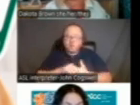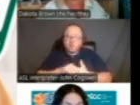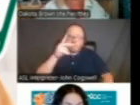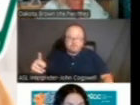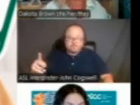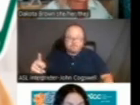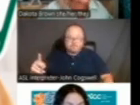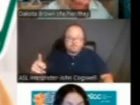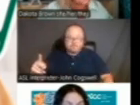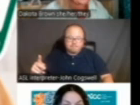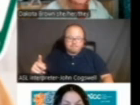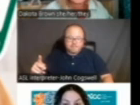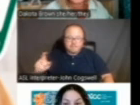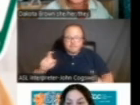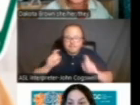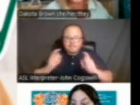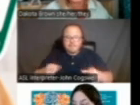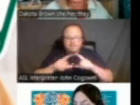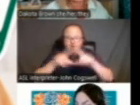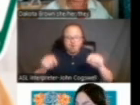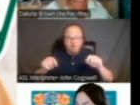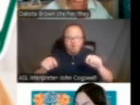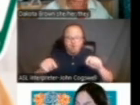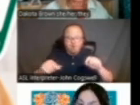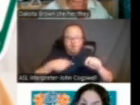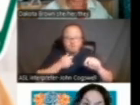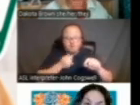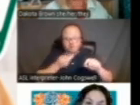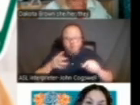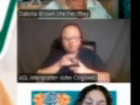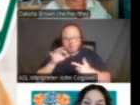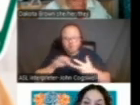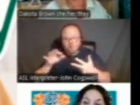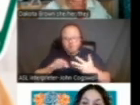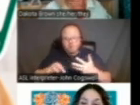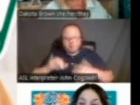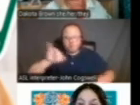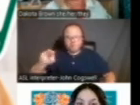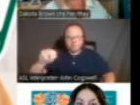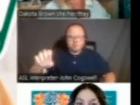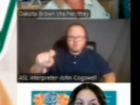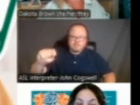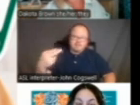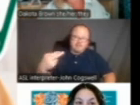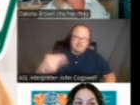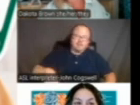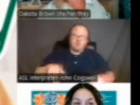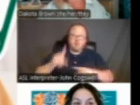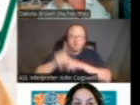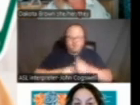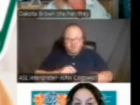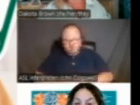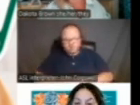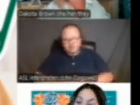Kreme gift card, you have a multiple choice question. It's a Juneteenth question. And I